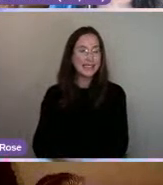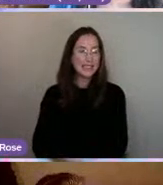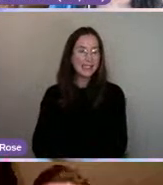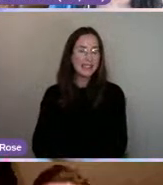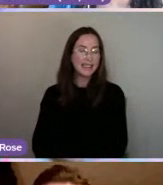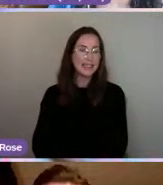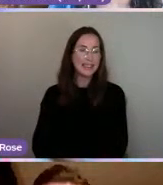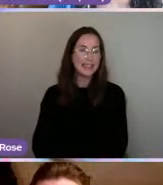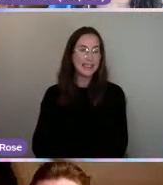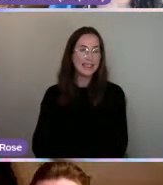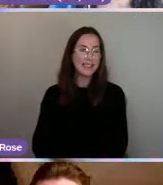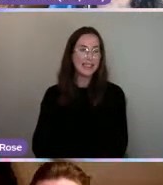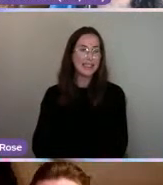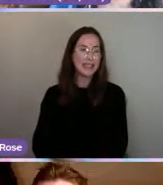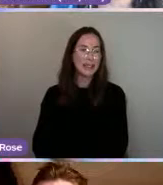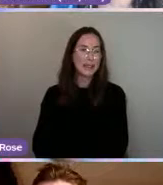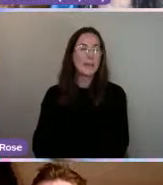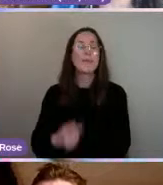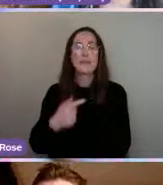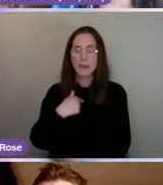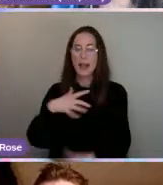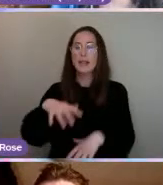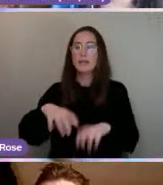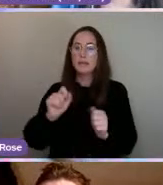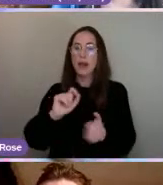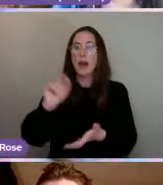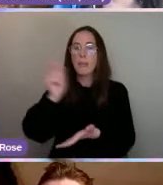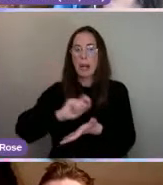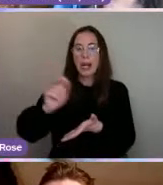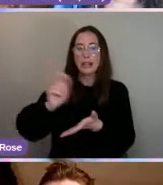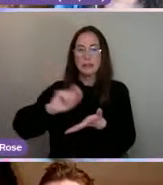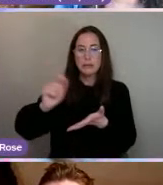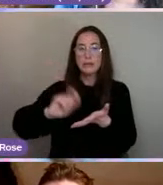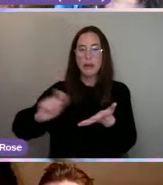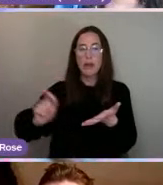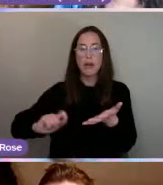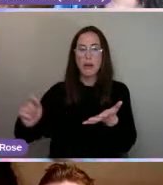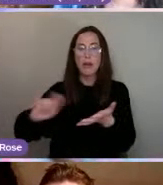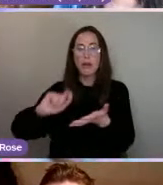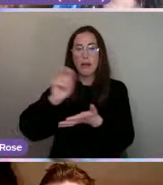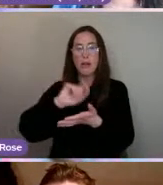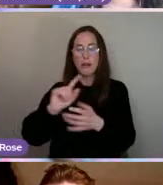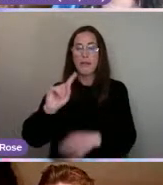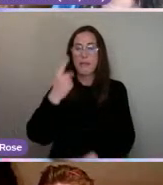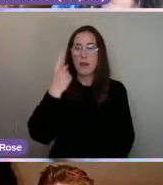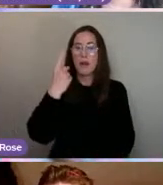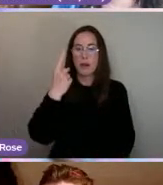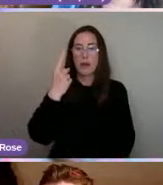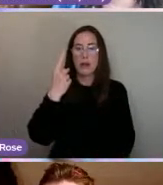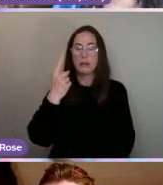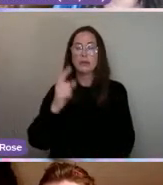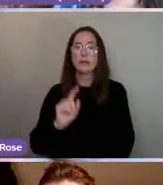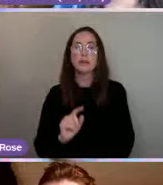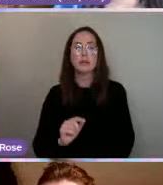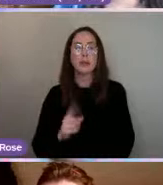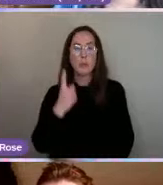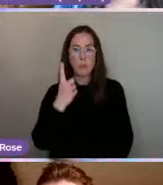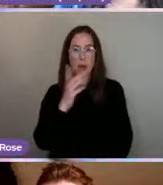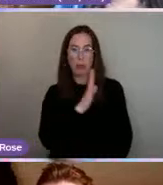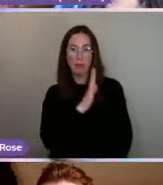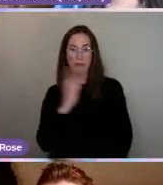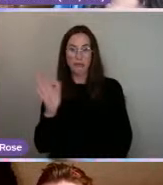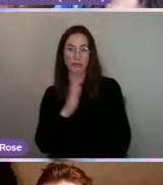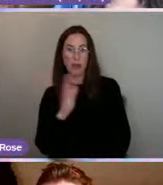I started in pencil first. And on the one that's on my right side,